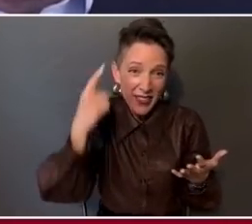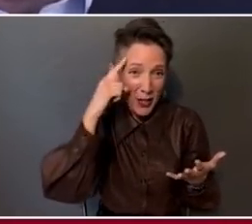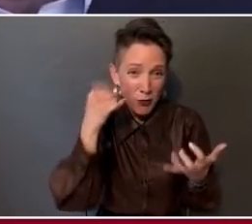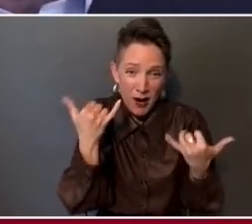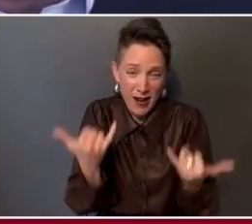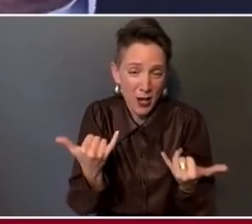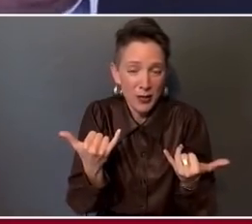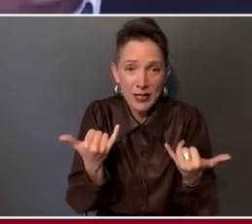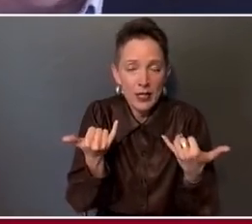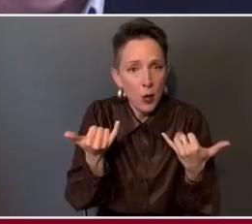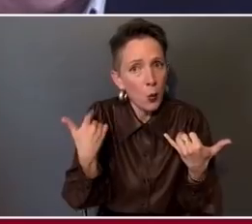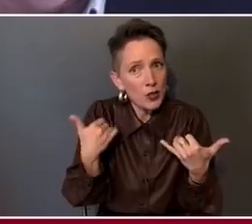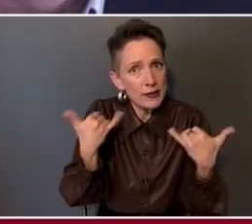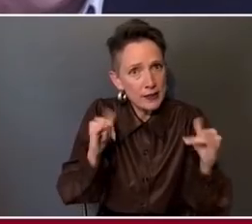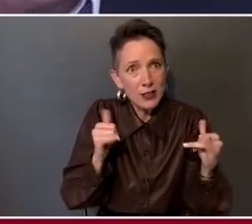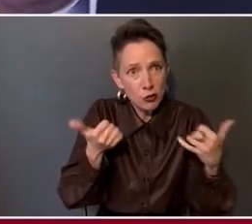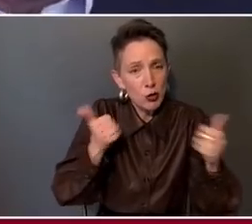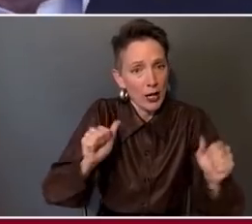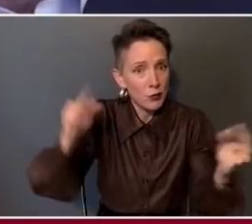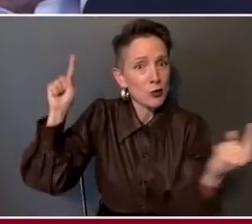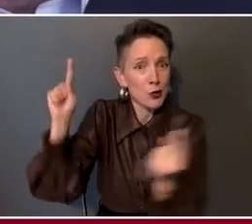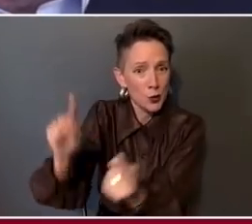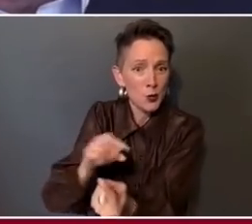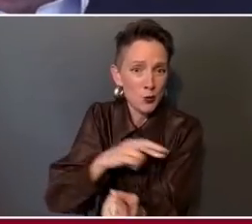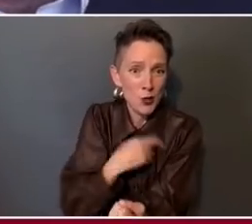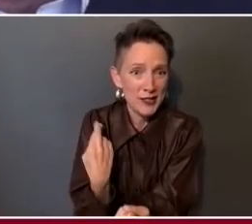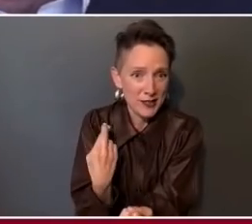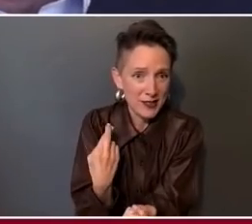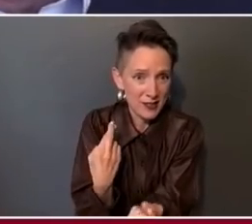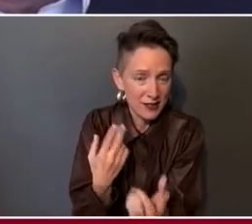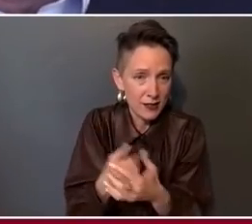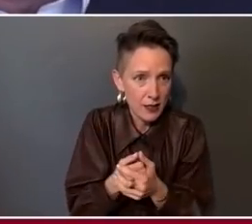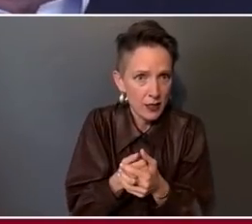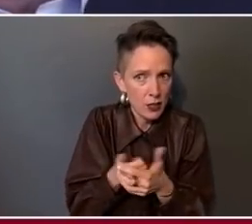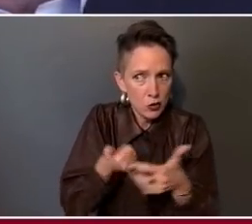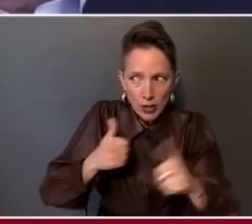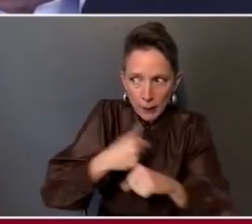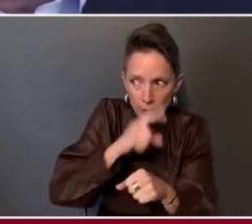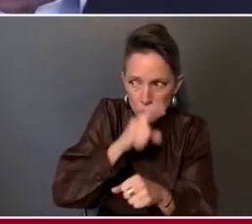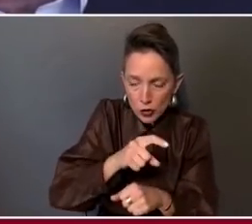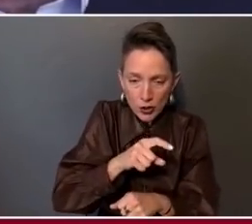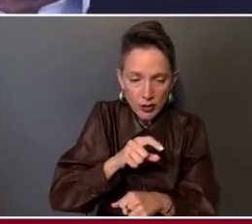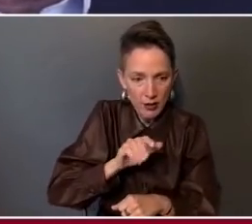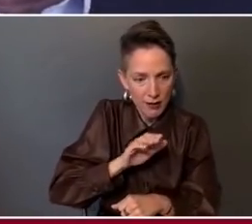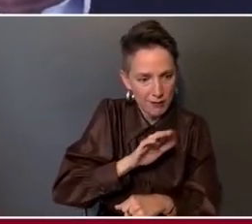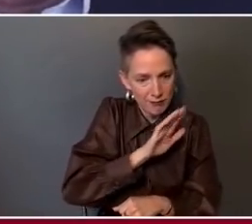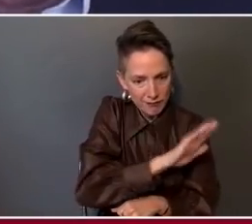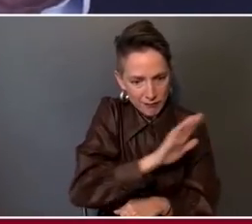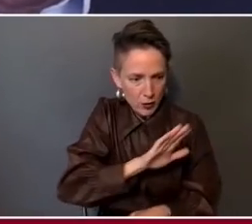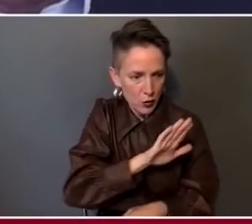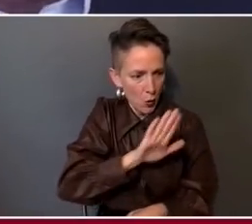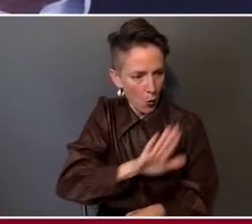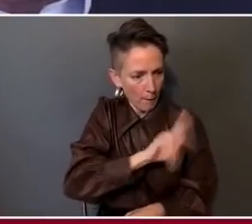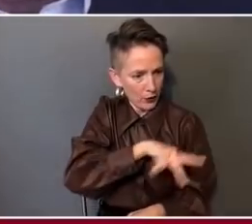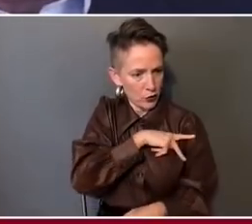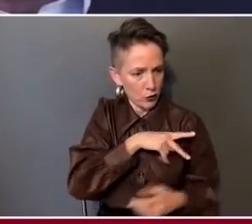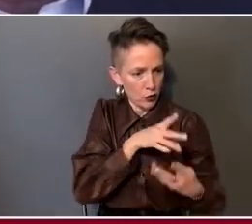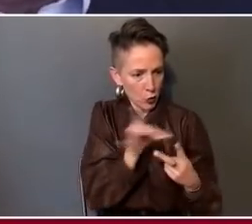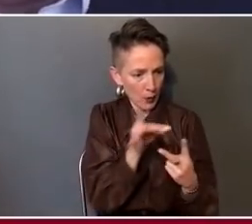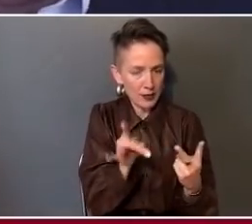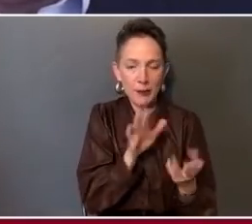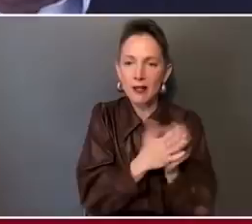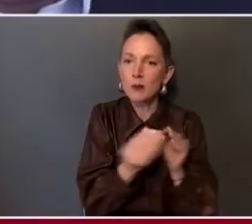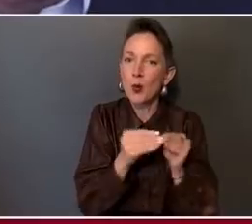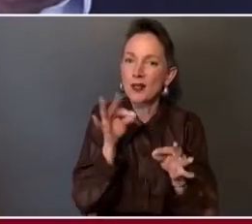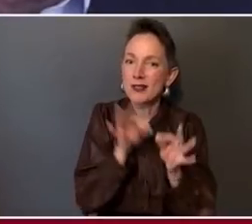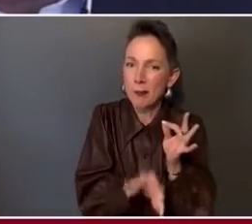to greatly reducing these risks in a way that makes the personal choices much simpler. You know, right